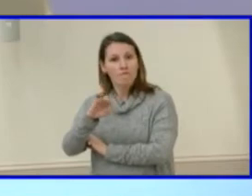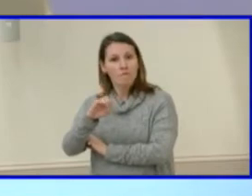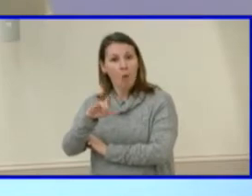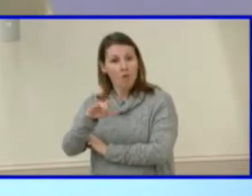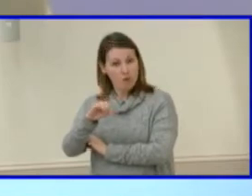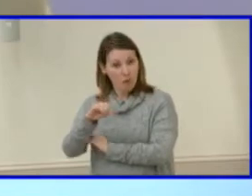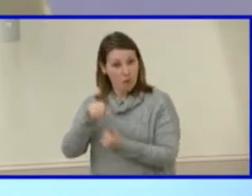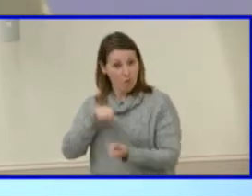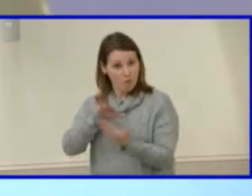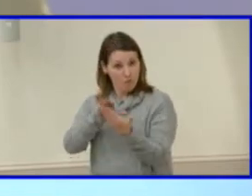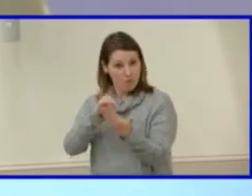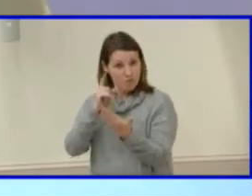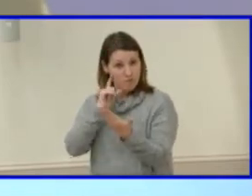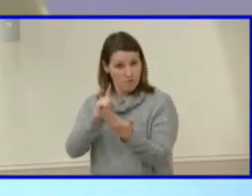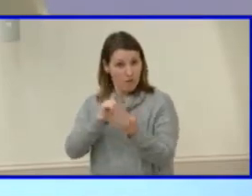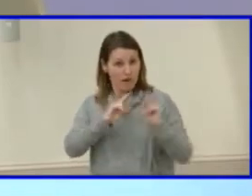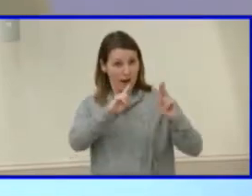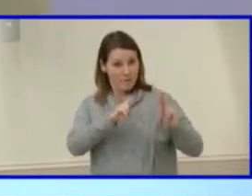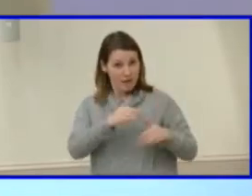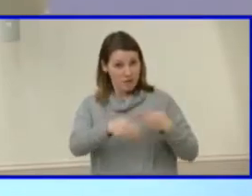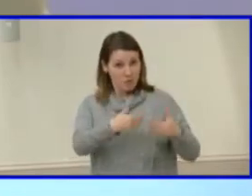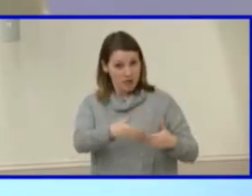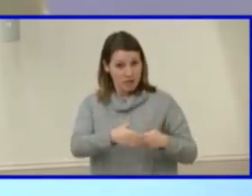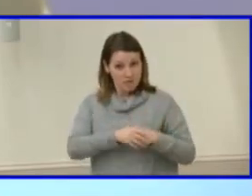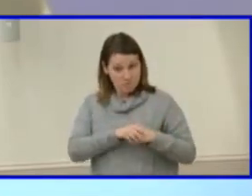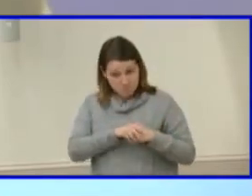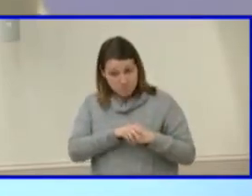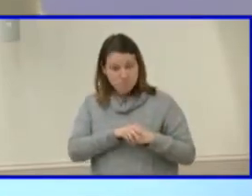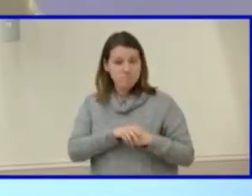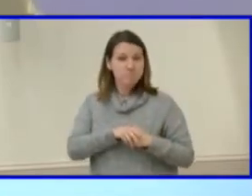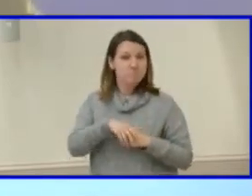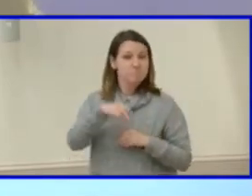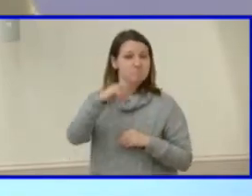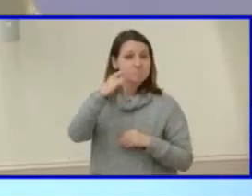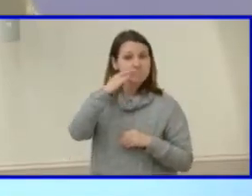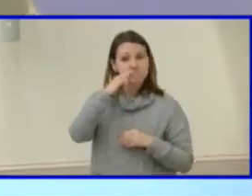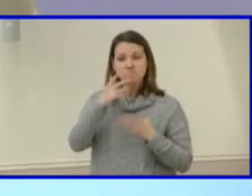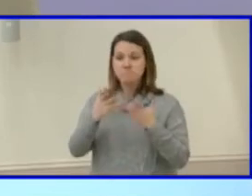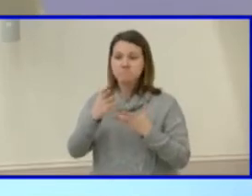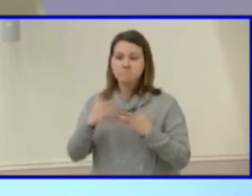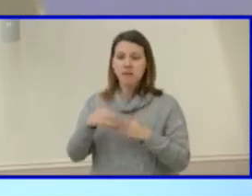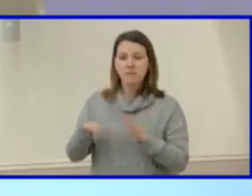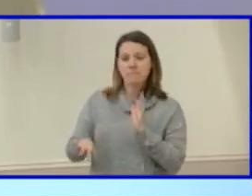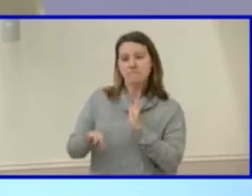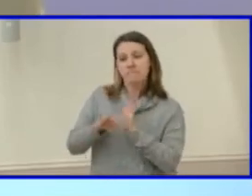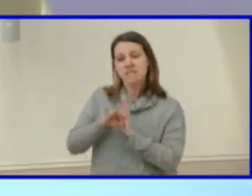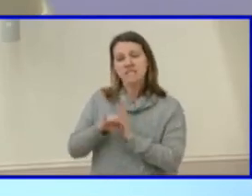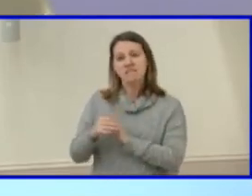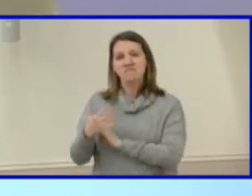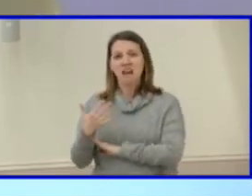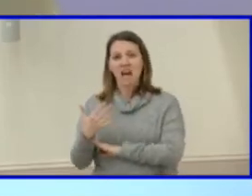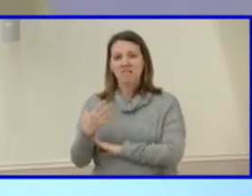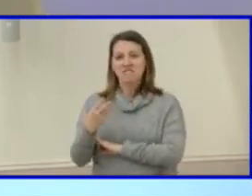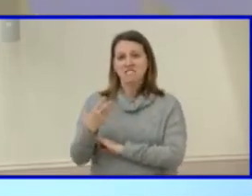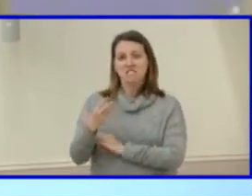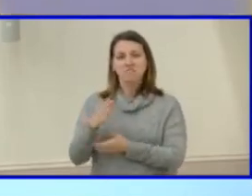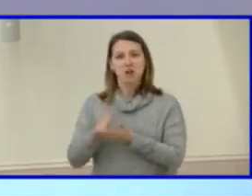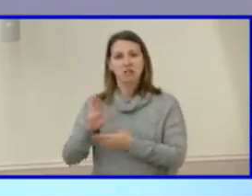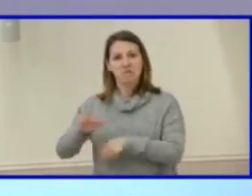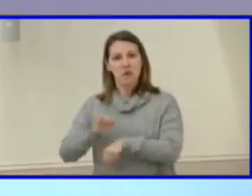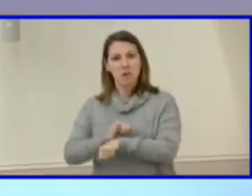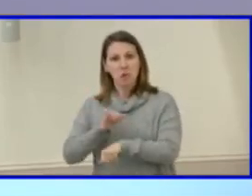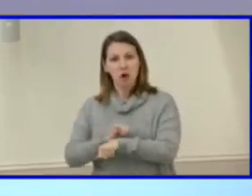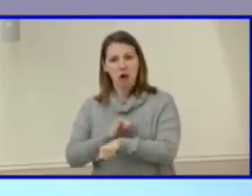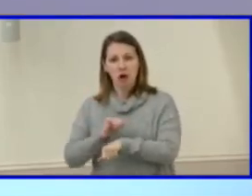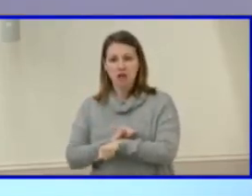application process, where kids could have, let's say, five or six things to choose from, where they've brought forth